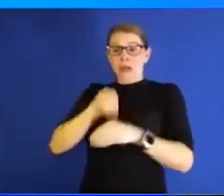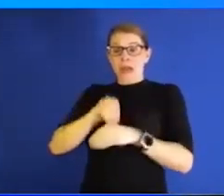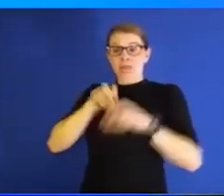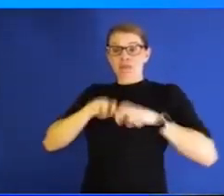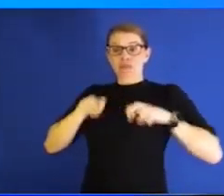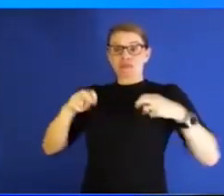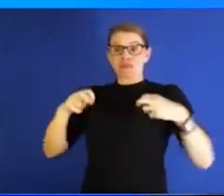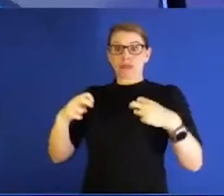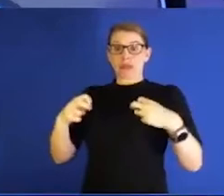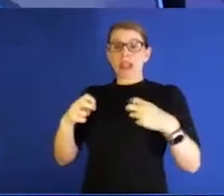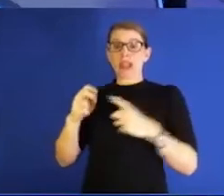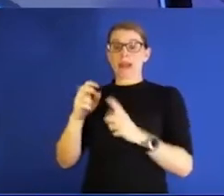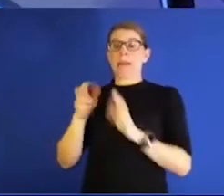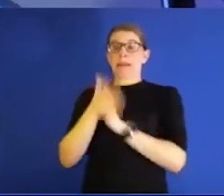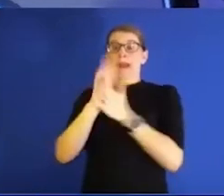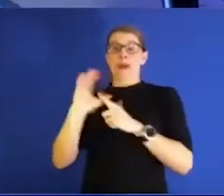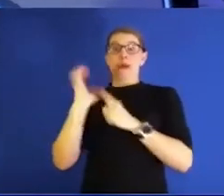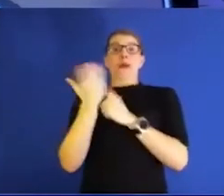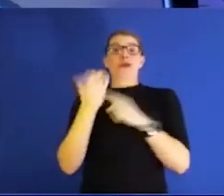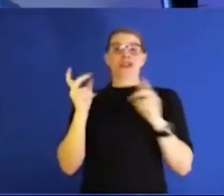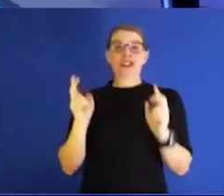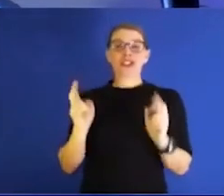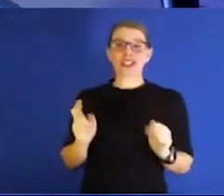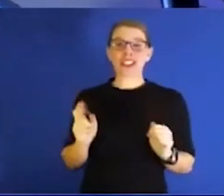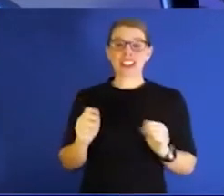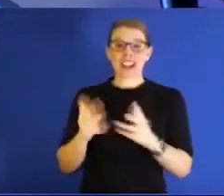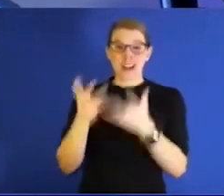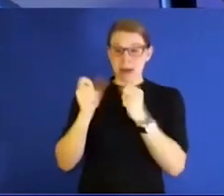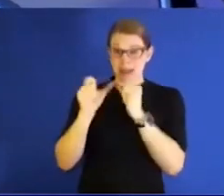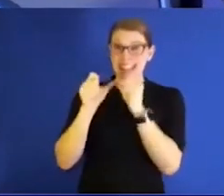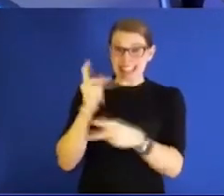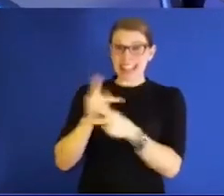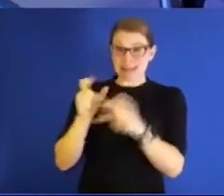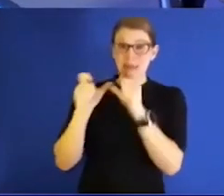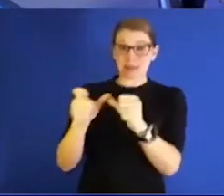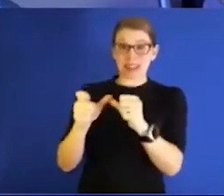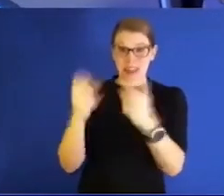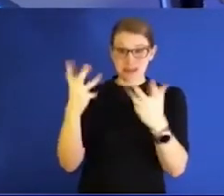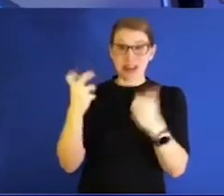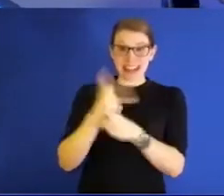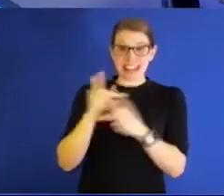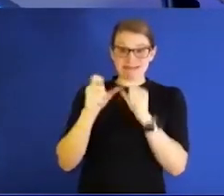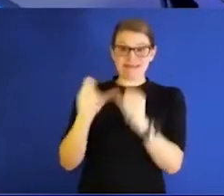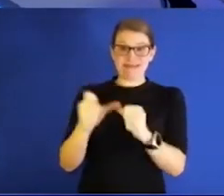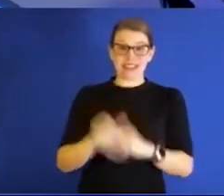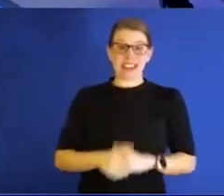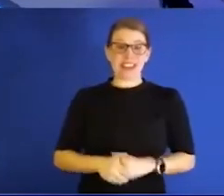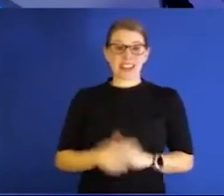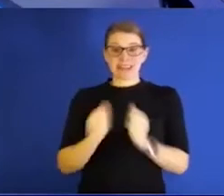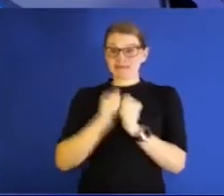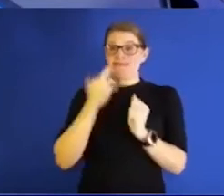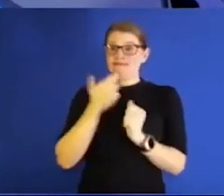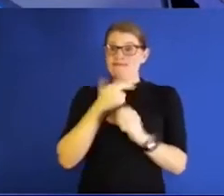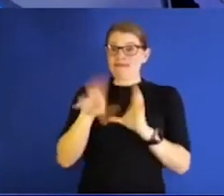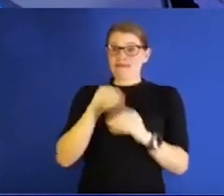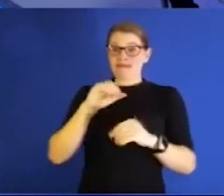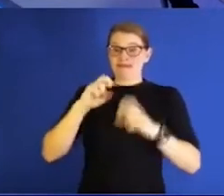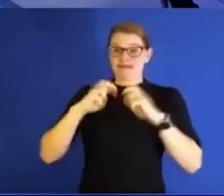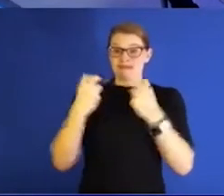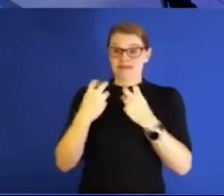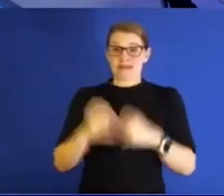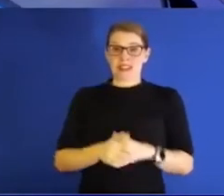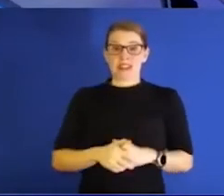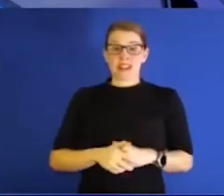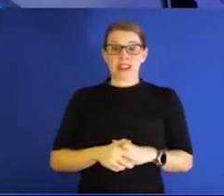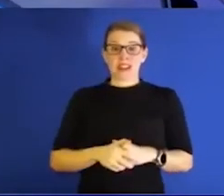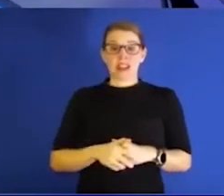around it. They may want to keep it. They do want to keep it. They do want to keep it. It's been great. I want to take a little trip down memory